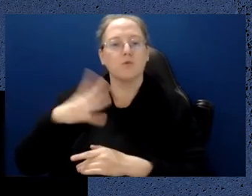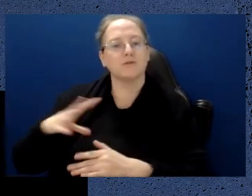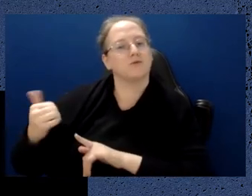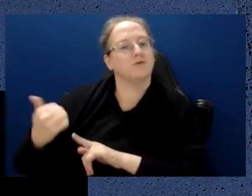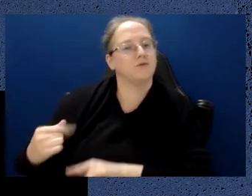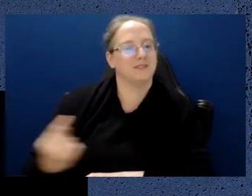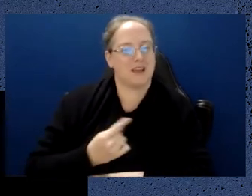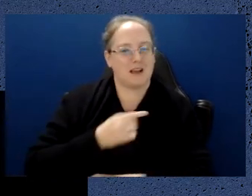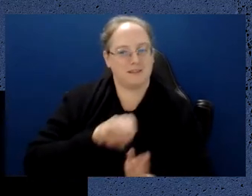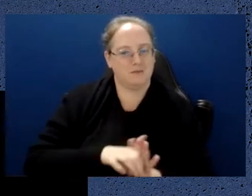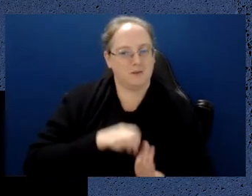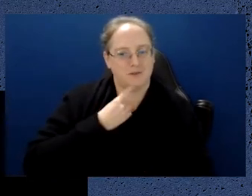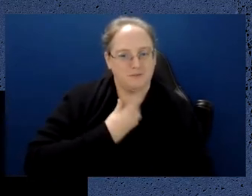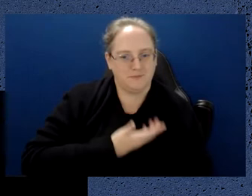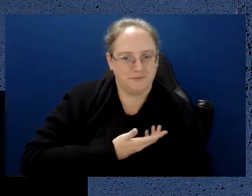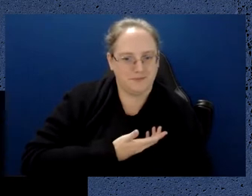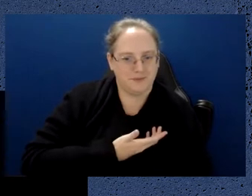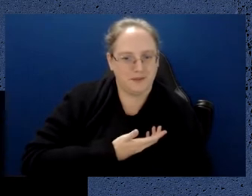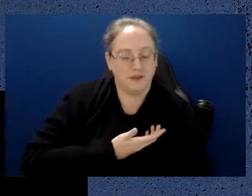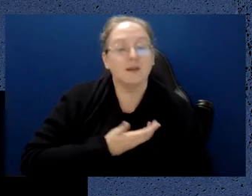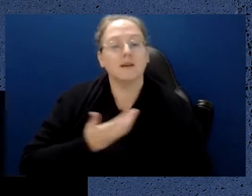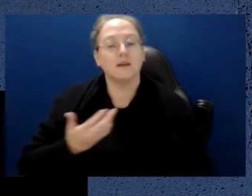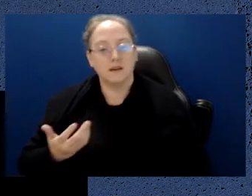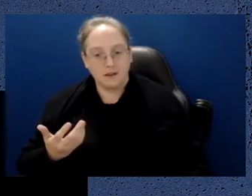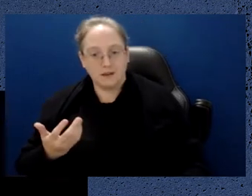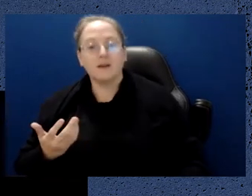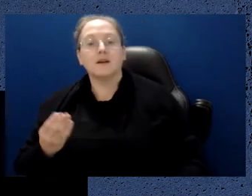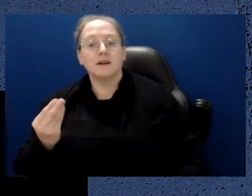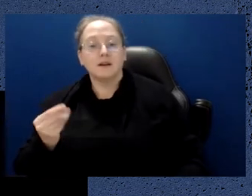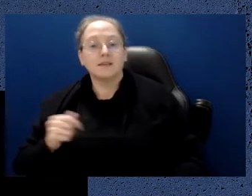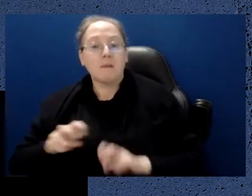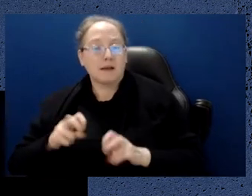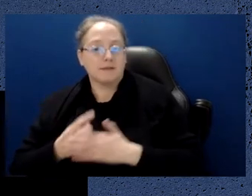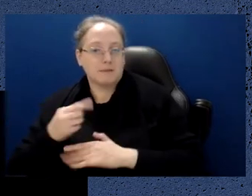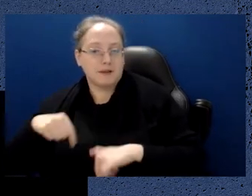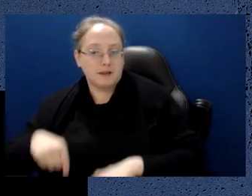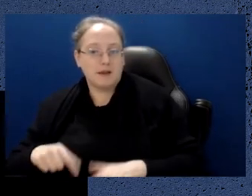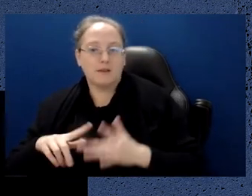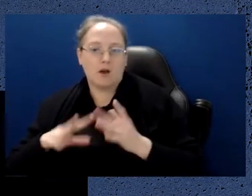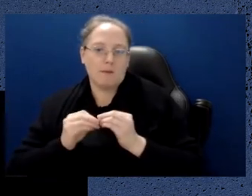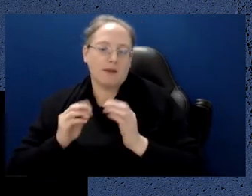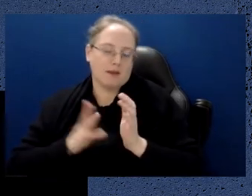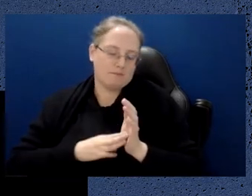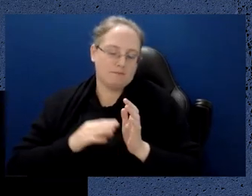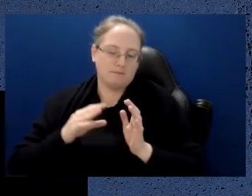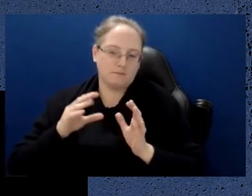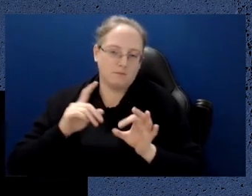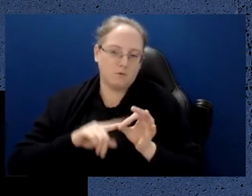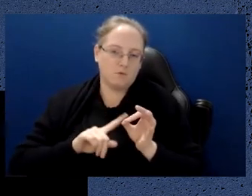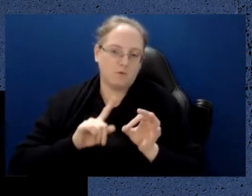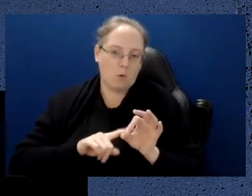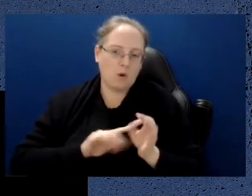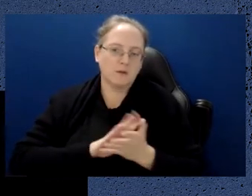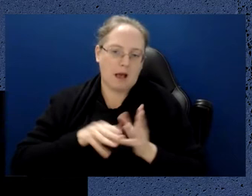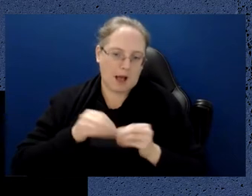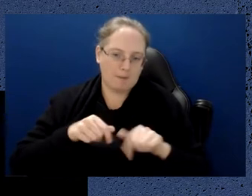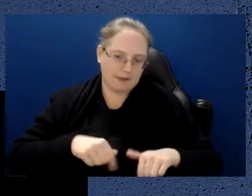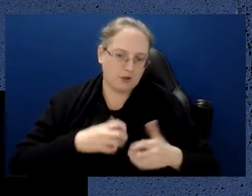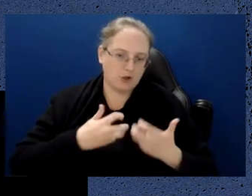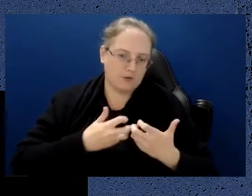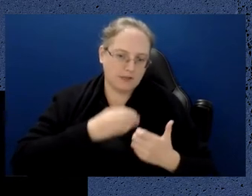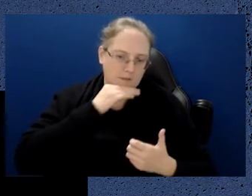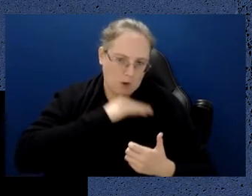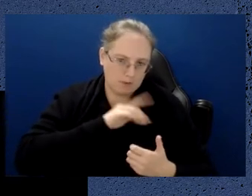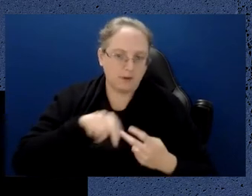And just some of the activities in Australia, as I mentioned, the IBM quantum hub at the University of Melbourne is dedicated to that. And the